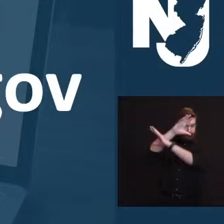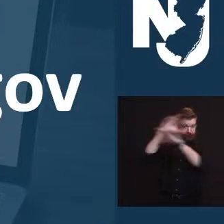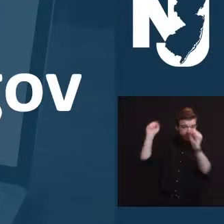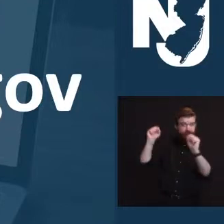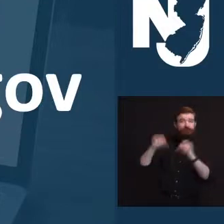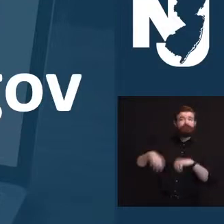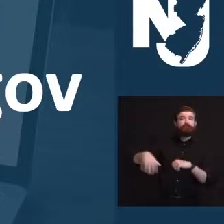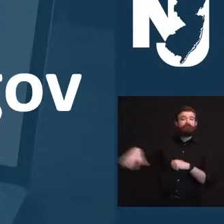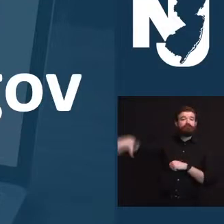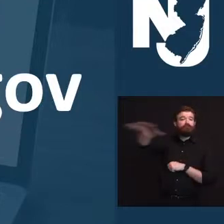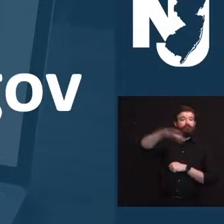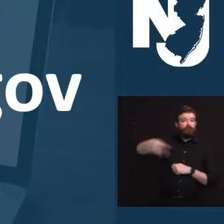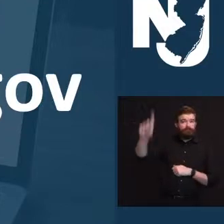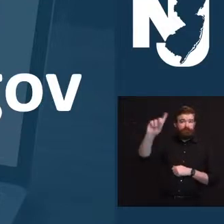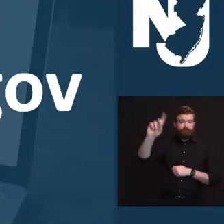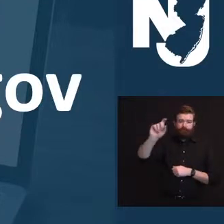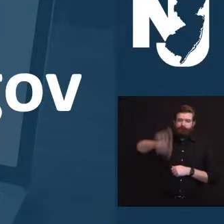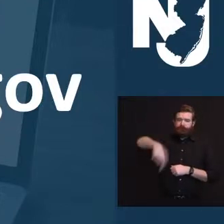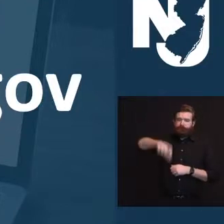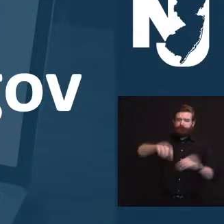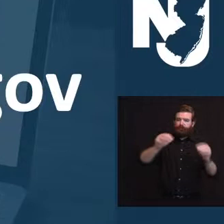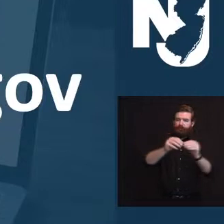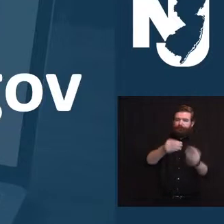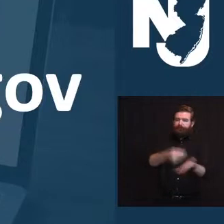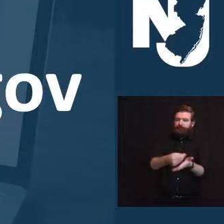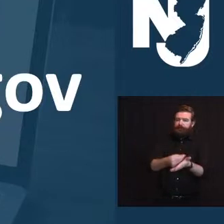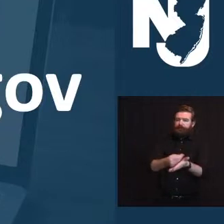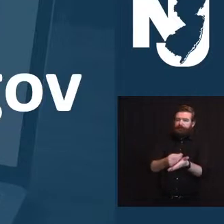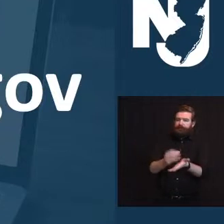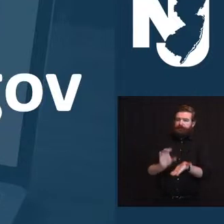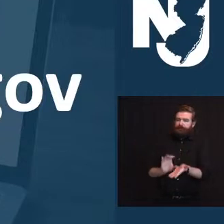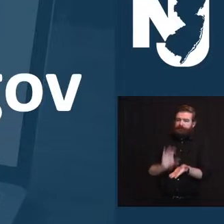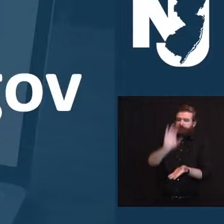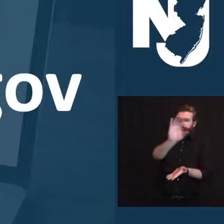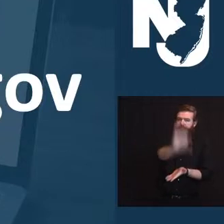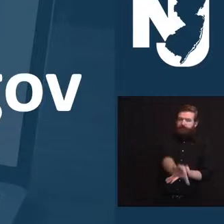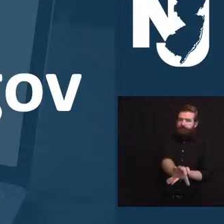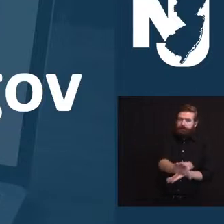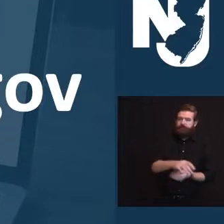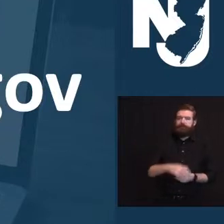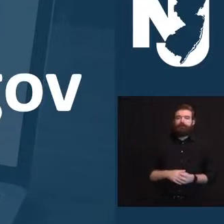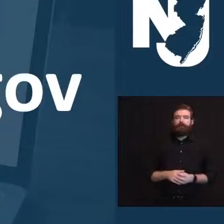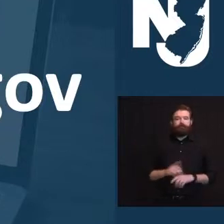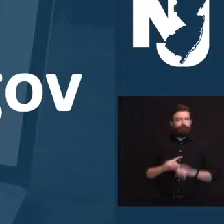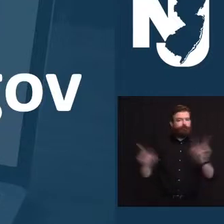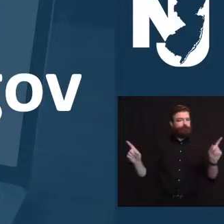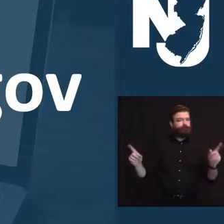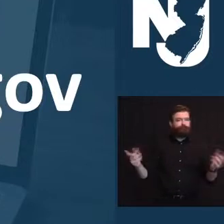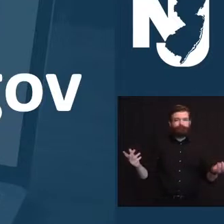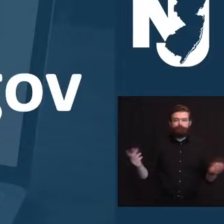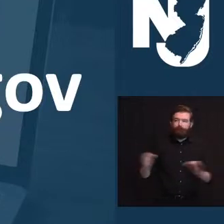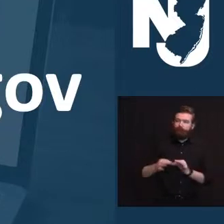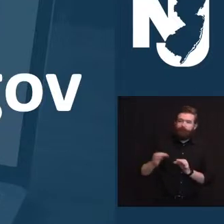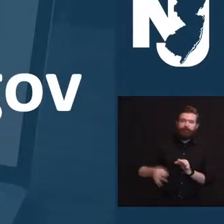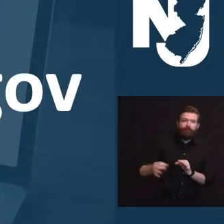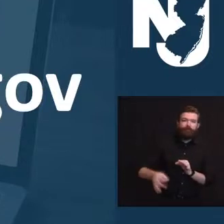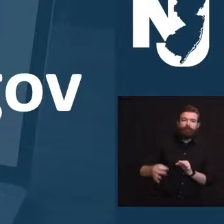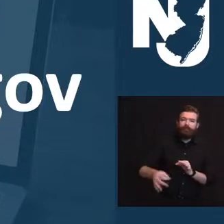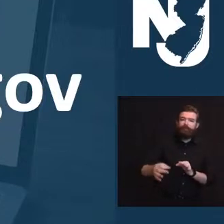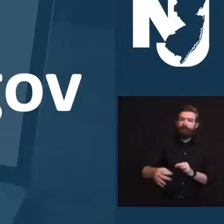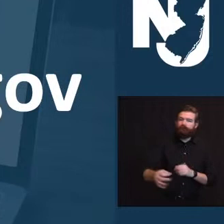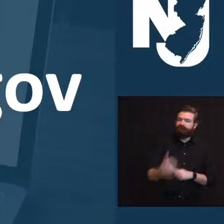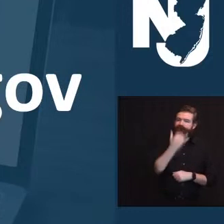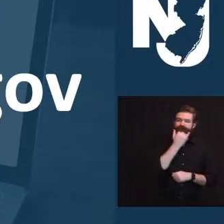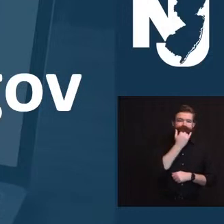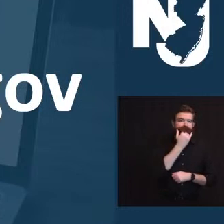stimulus was and remains needed. But this was the wrong way to go about it. For many families across New Jersey, this